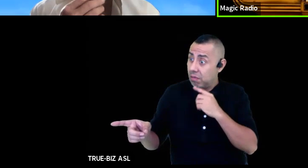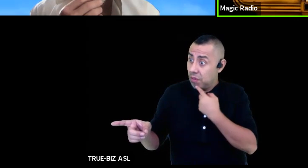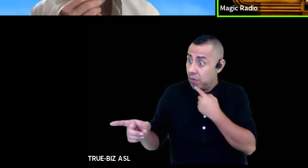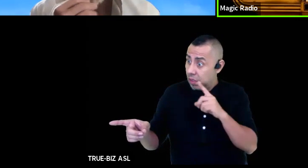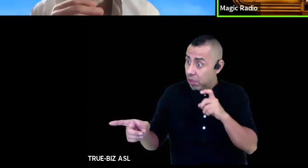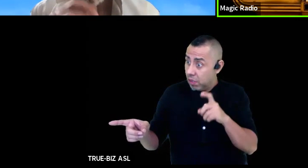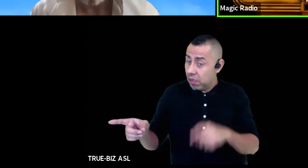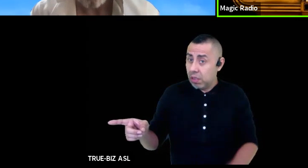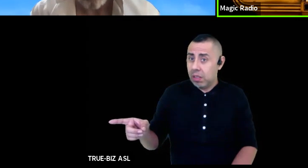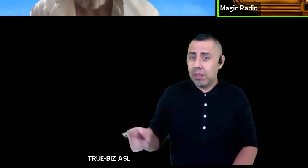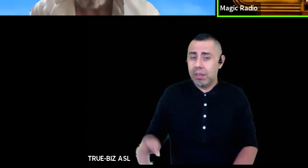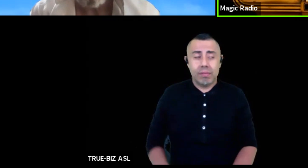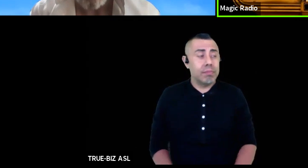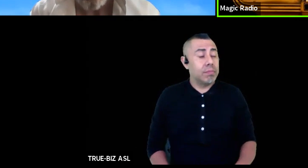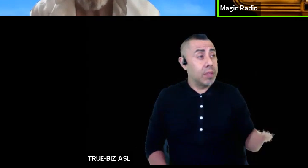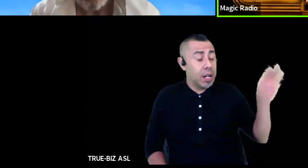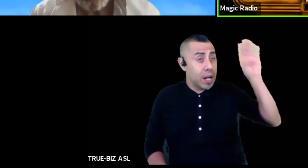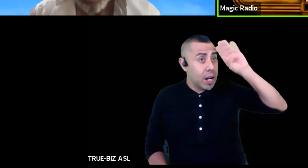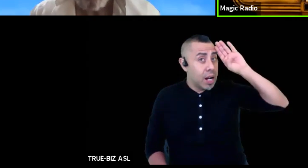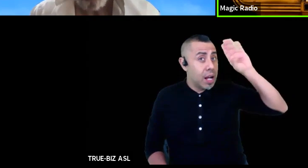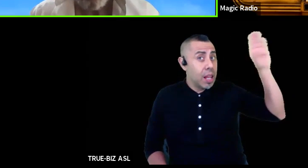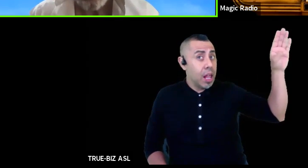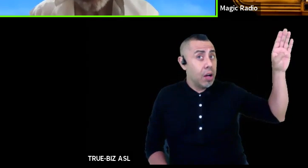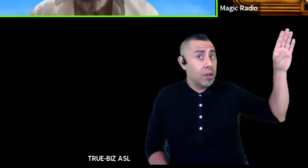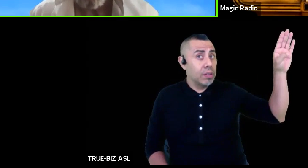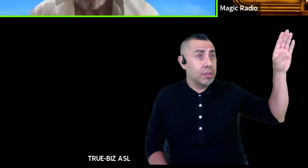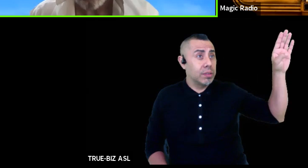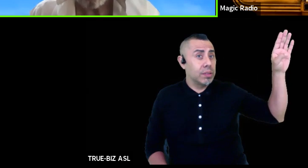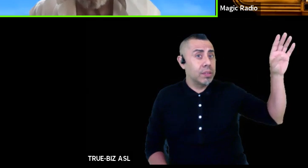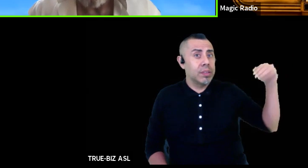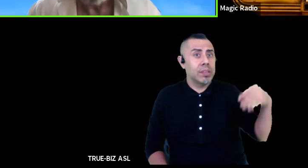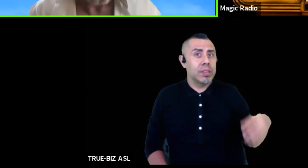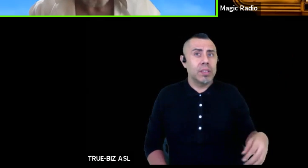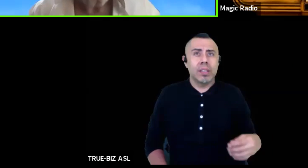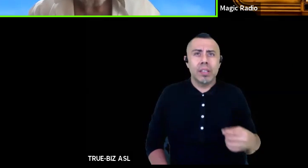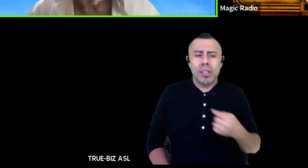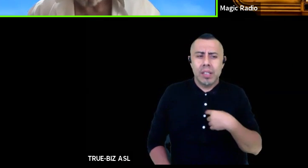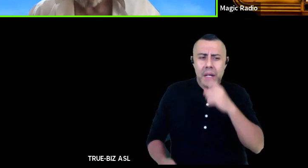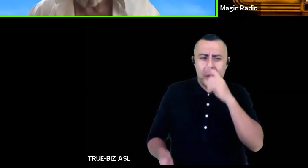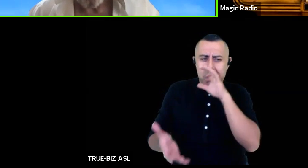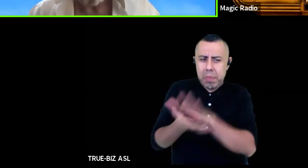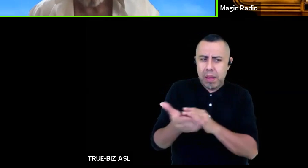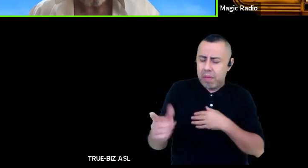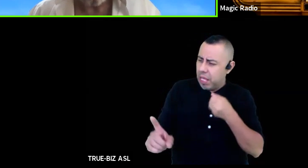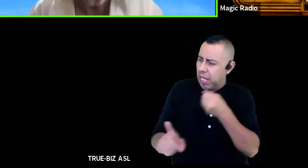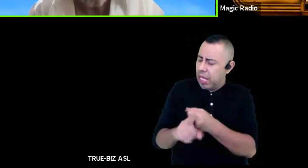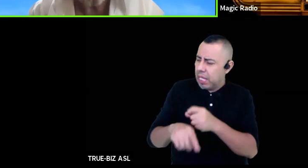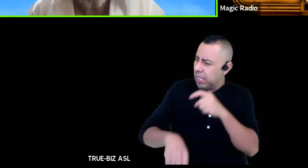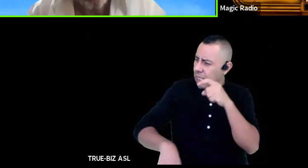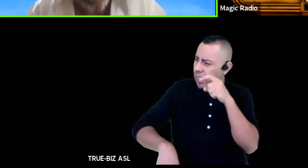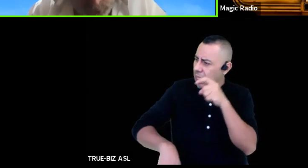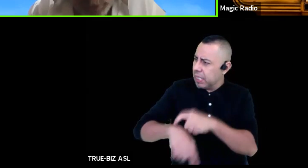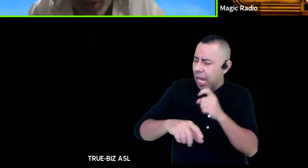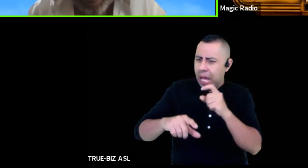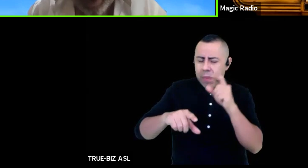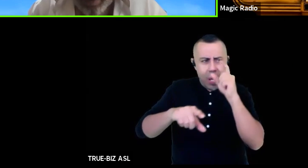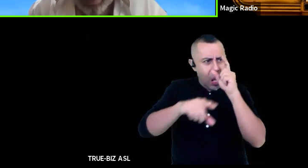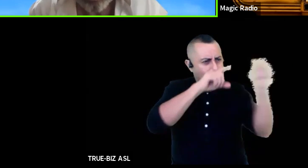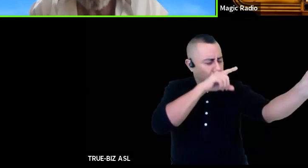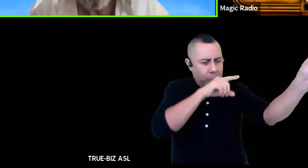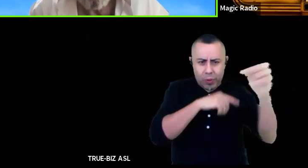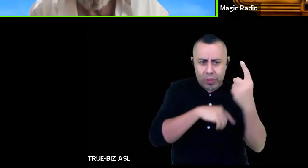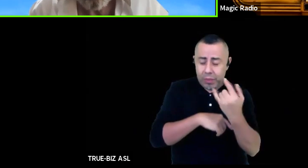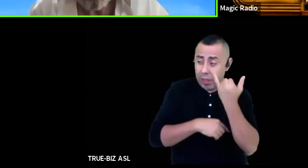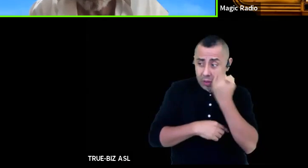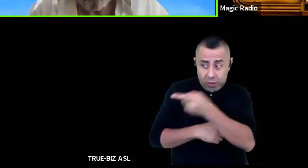hello? young man I believe I've had a time warp or something with this thing that is of course if you're not pulling a wonderfully extended joke on me